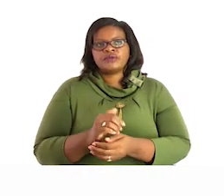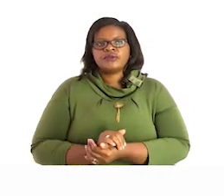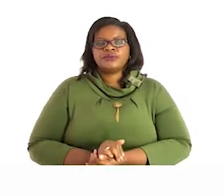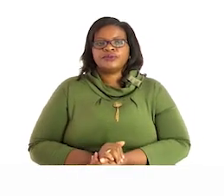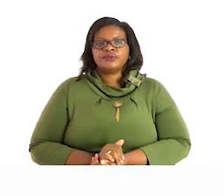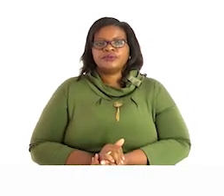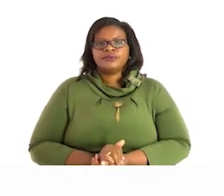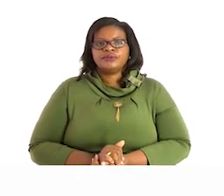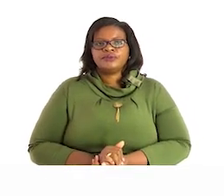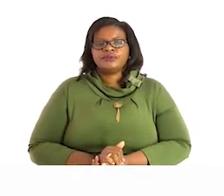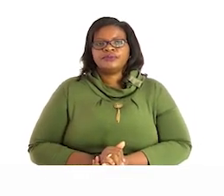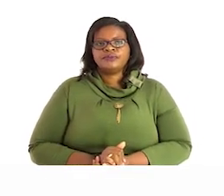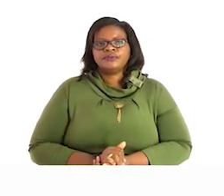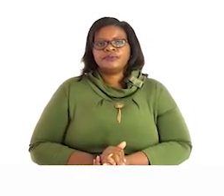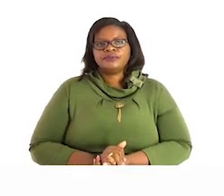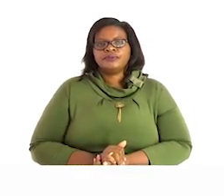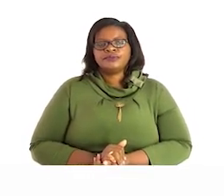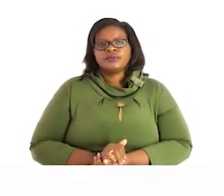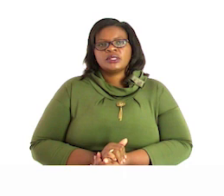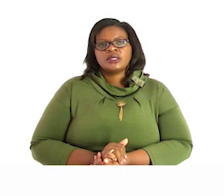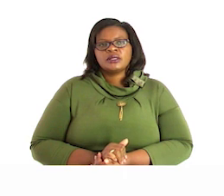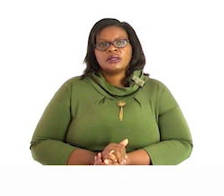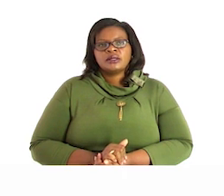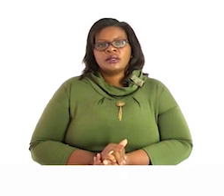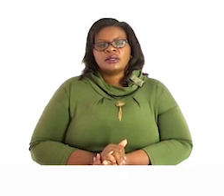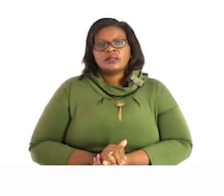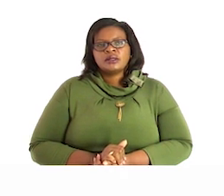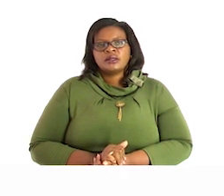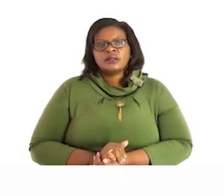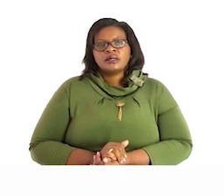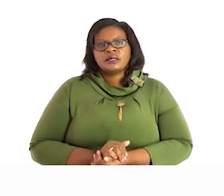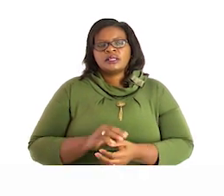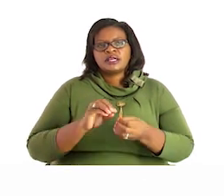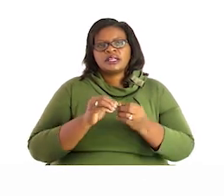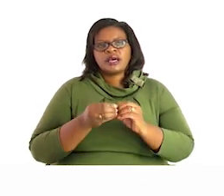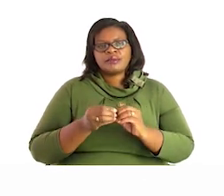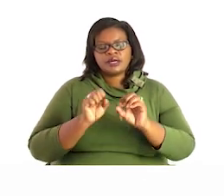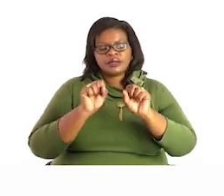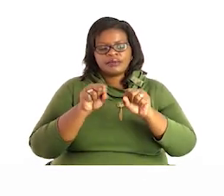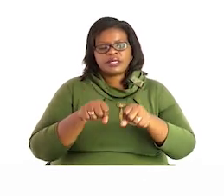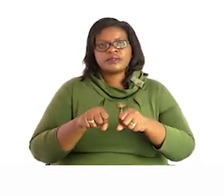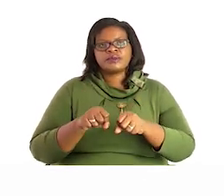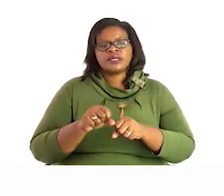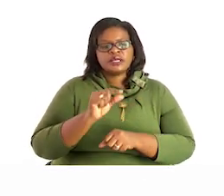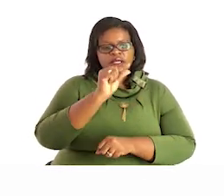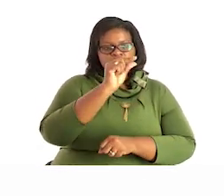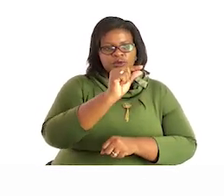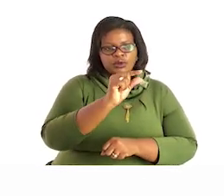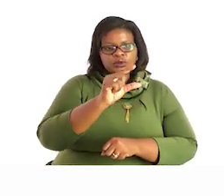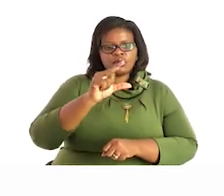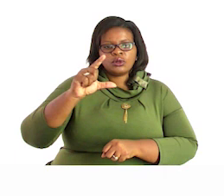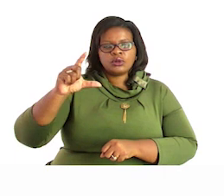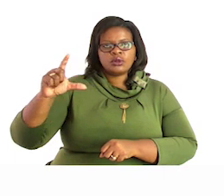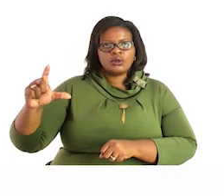on number 1 we are supposed to put the number in ascending order the meaning to say you are supposed